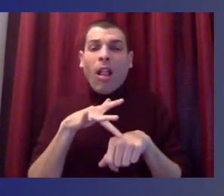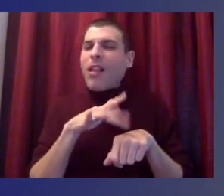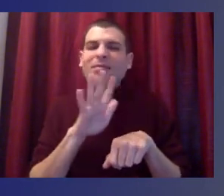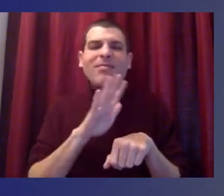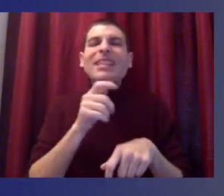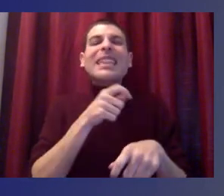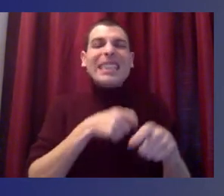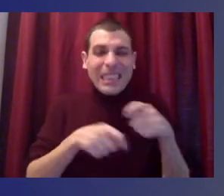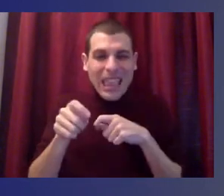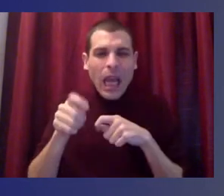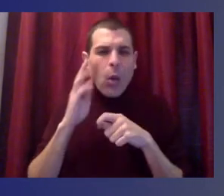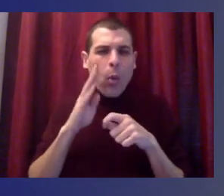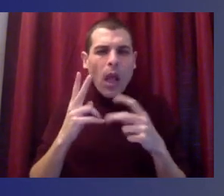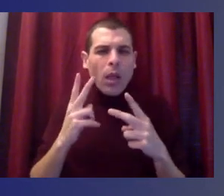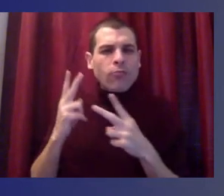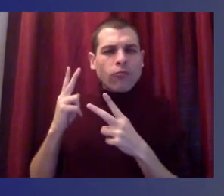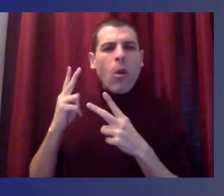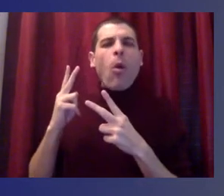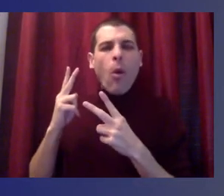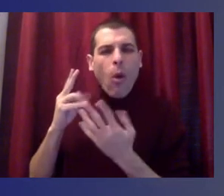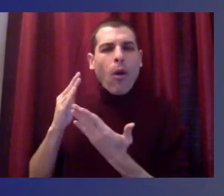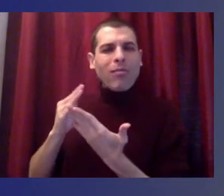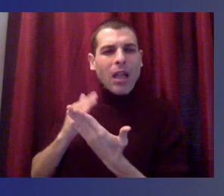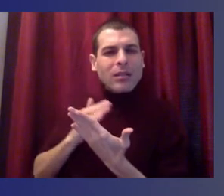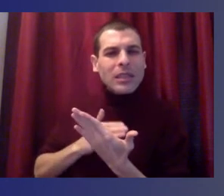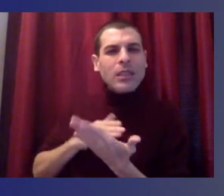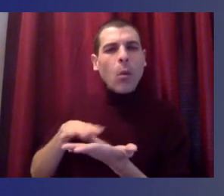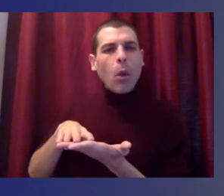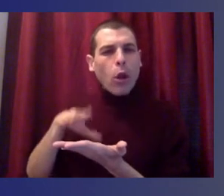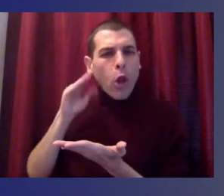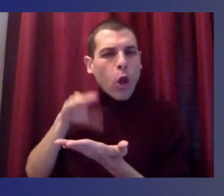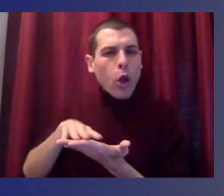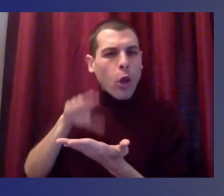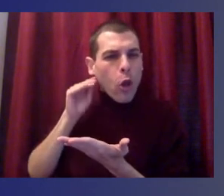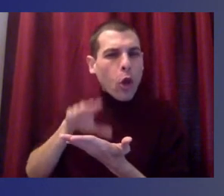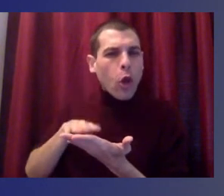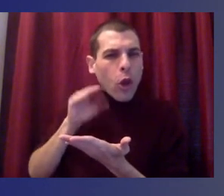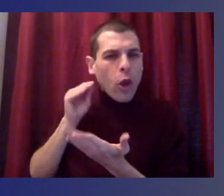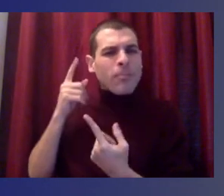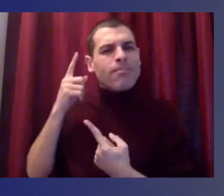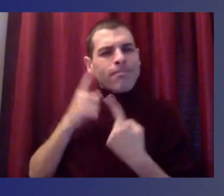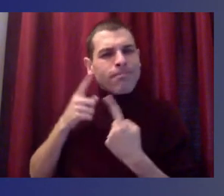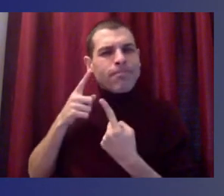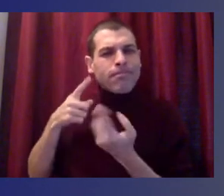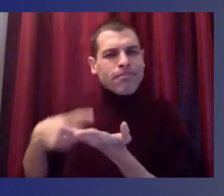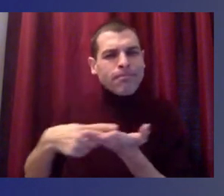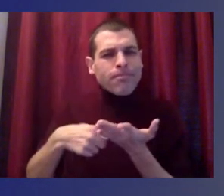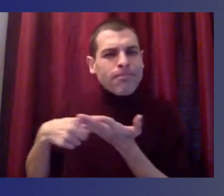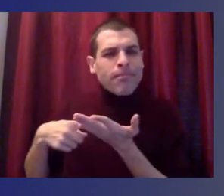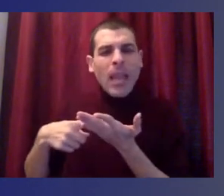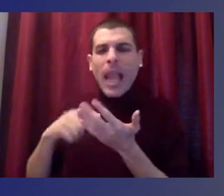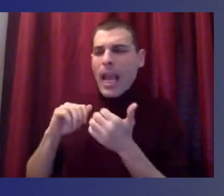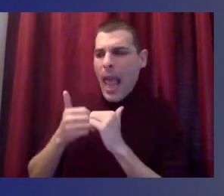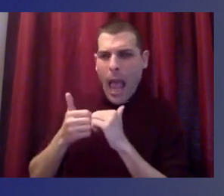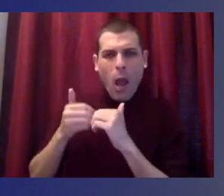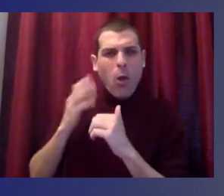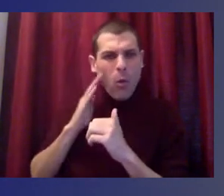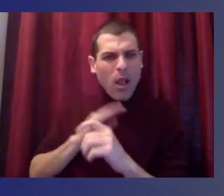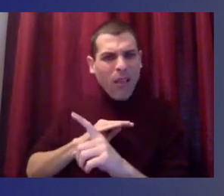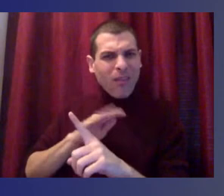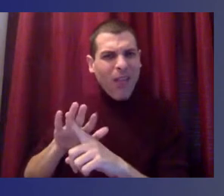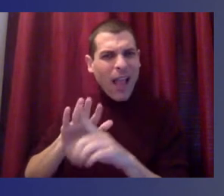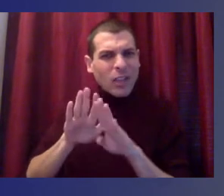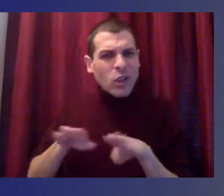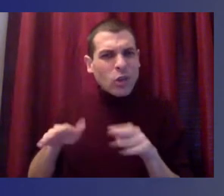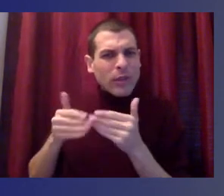over the past years and how those lessons will impact how we educate our kids moving forward. And we might answer questions like, how will we